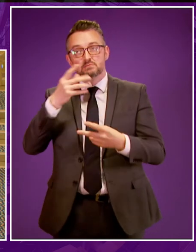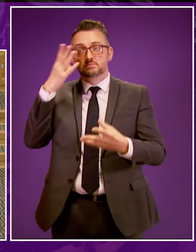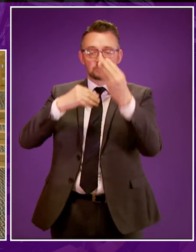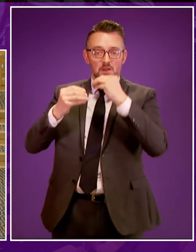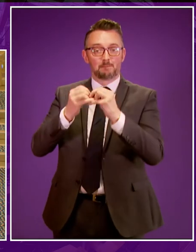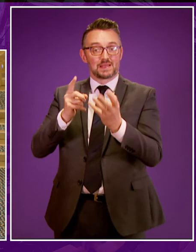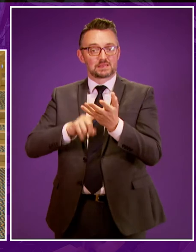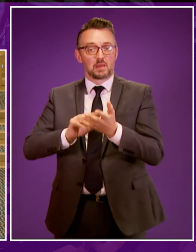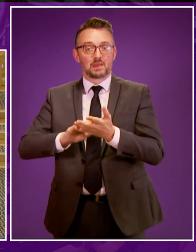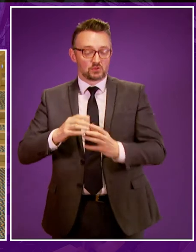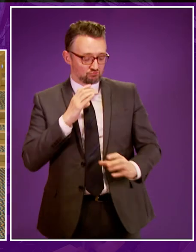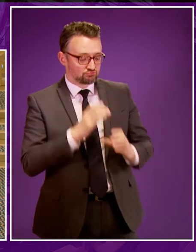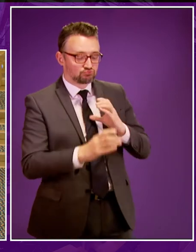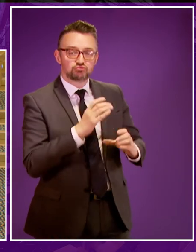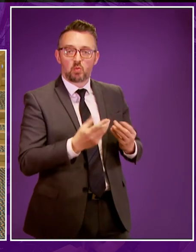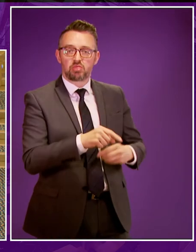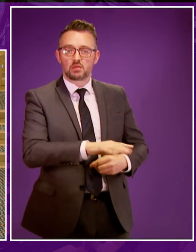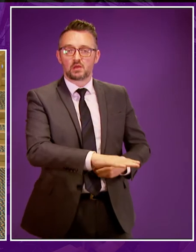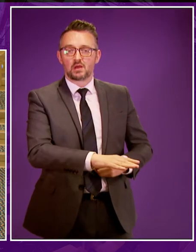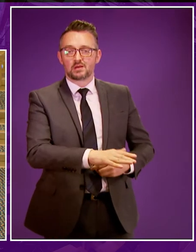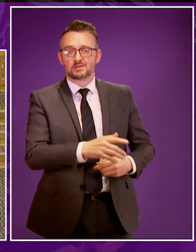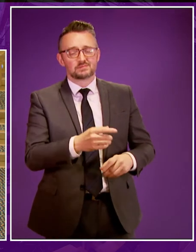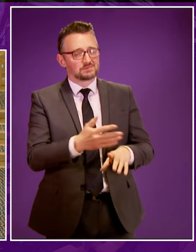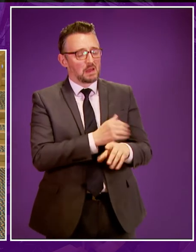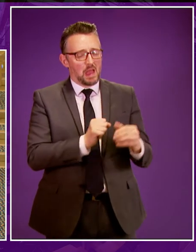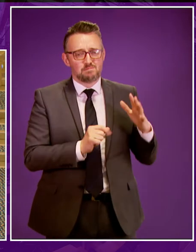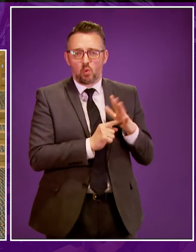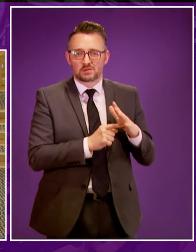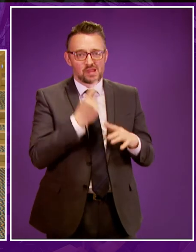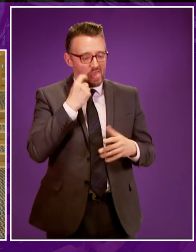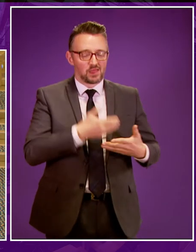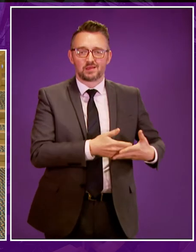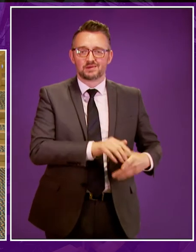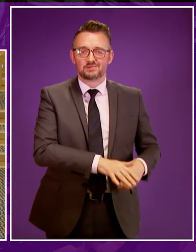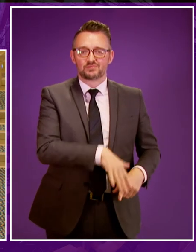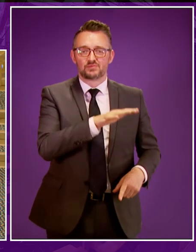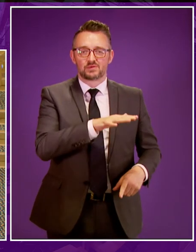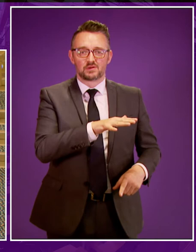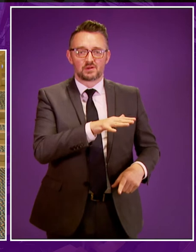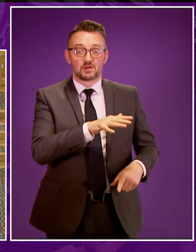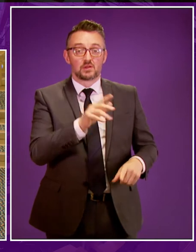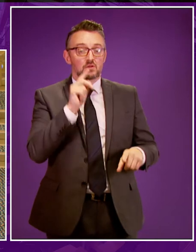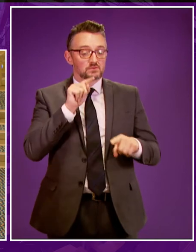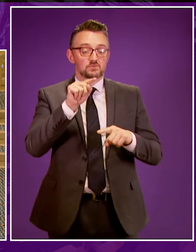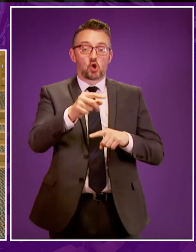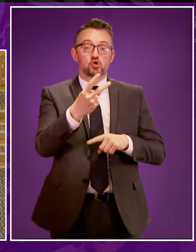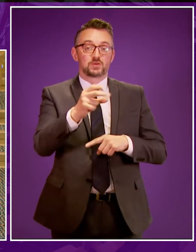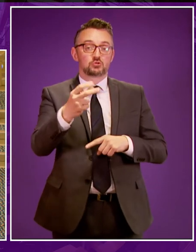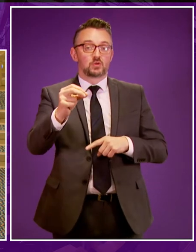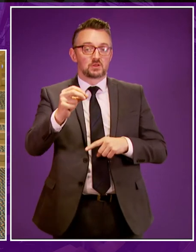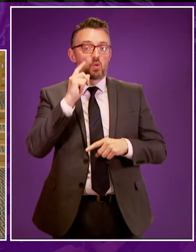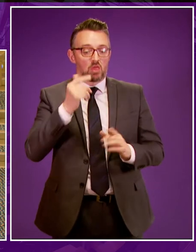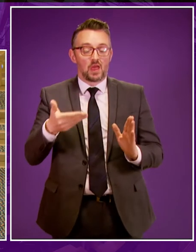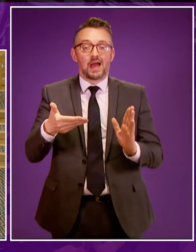effectively with their deaf or deafblind child in the crucial early years. Now I should point out that we're coming back in 2020 with further